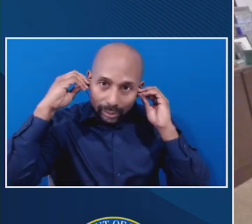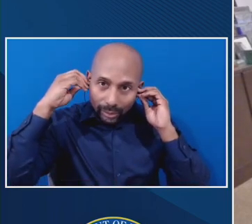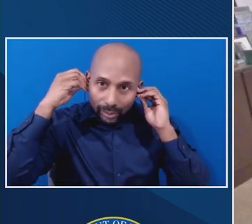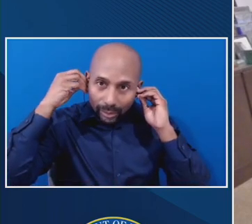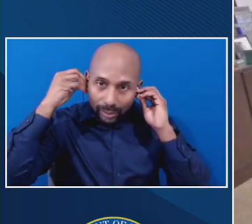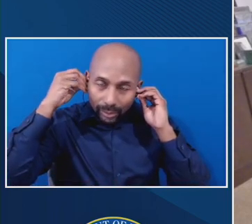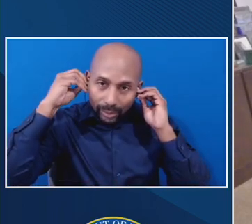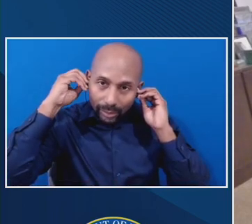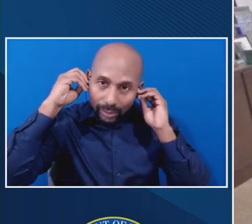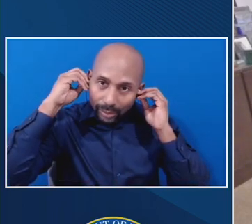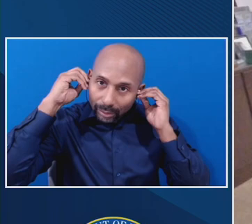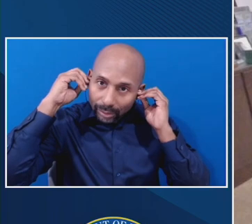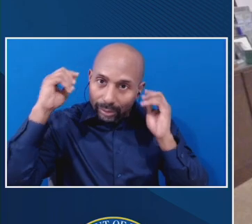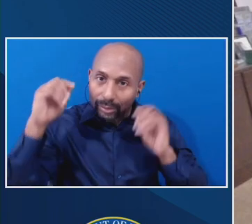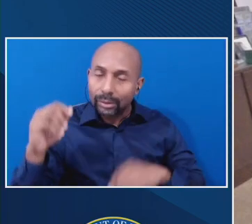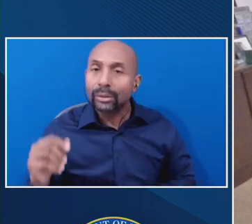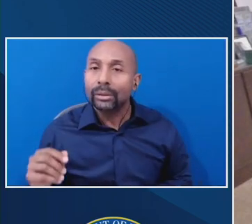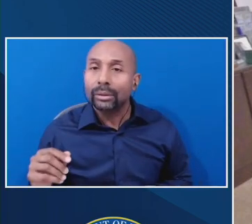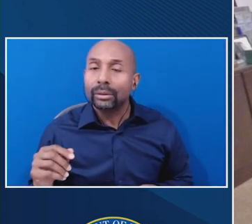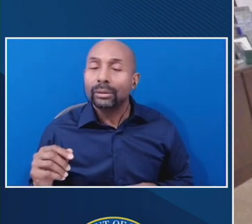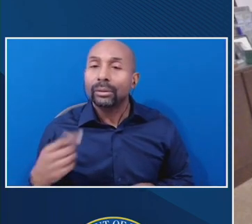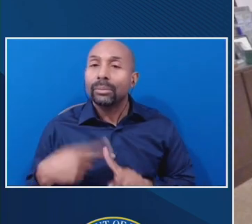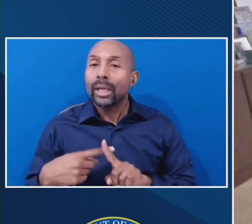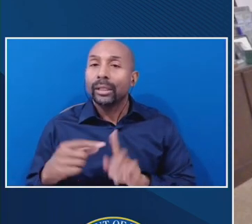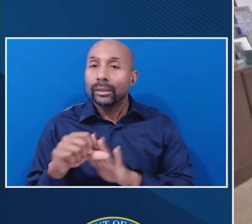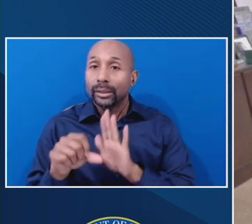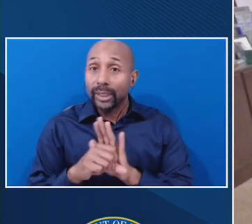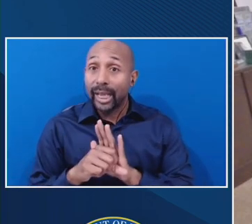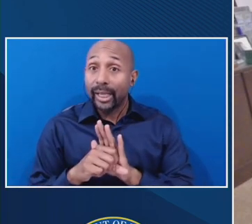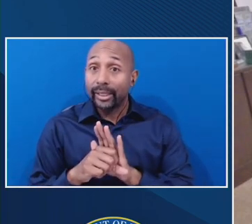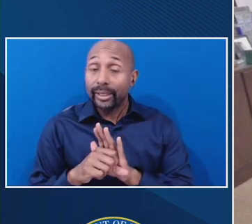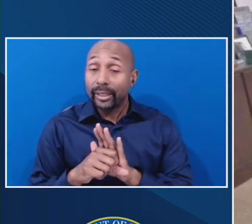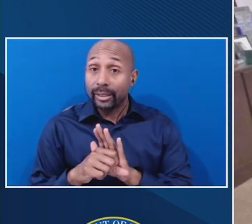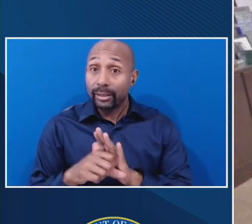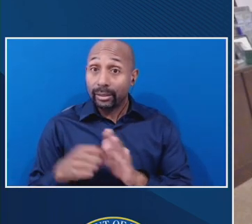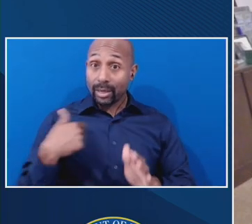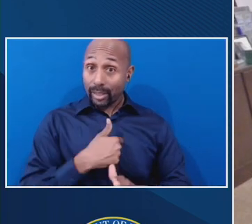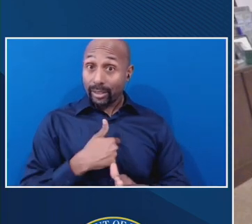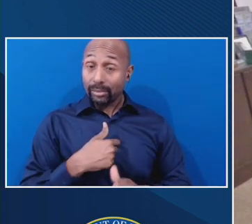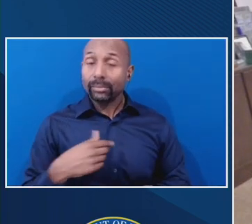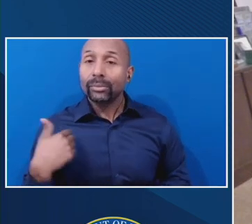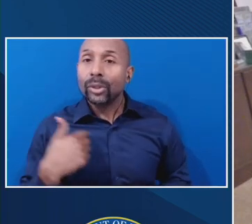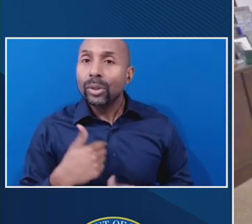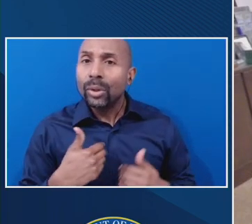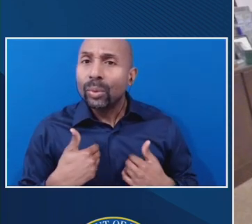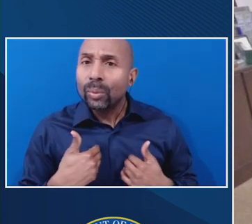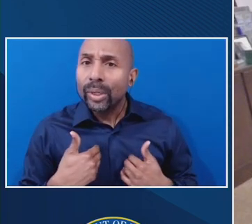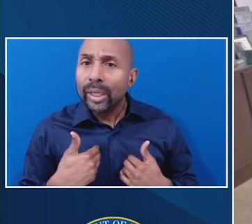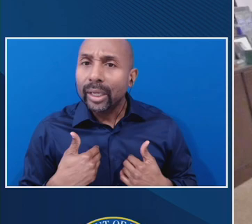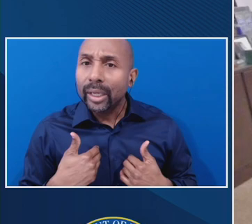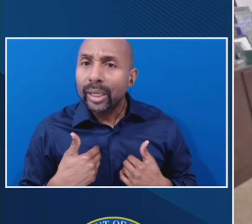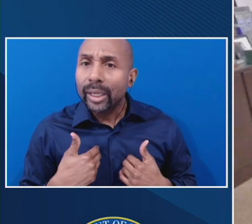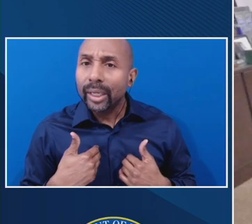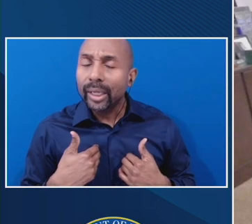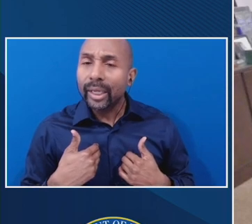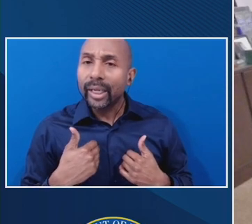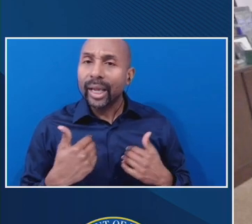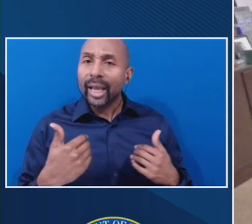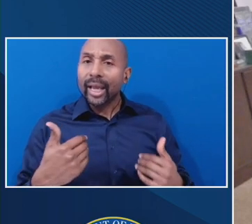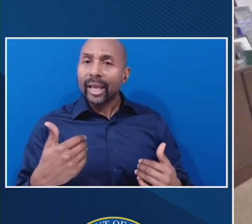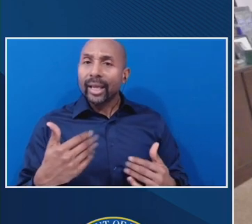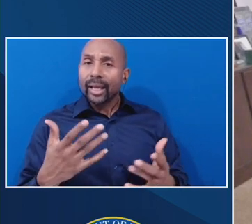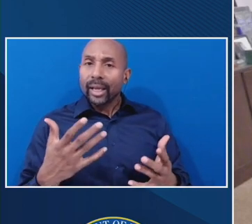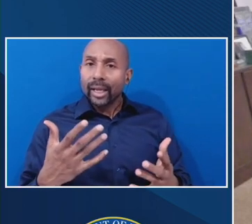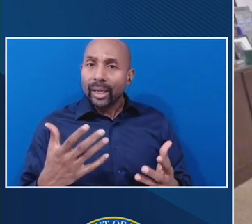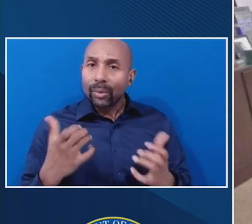state, we've been incentivized to create shorter term programs and programs that are in these